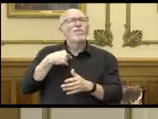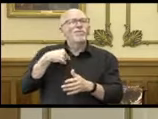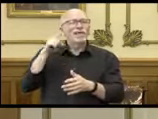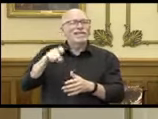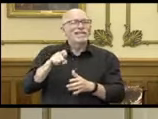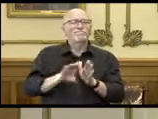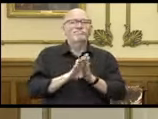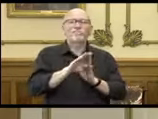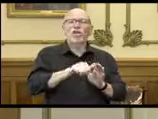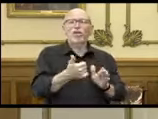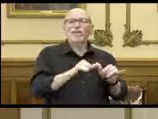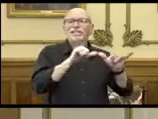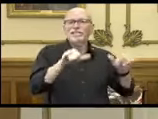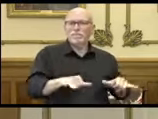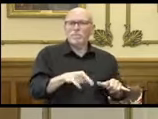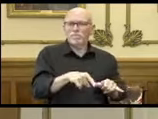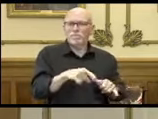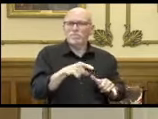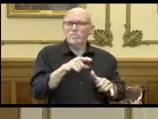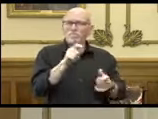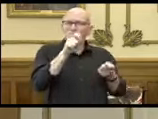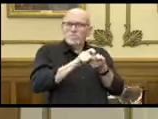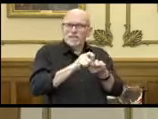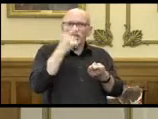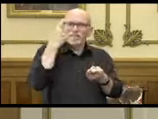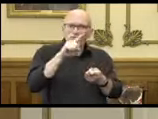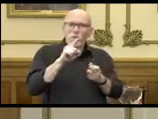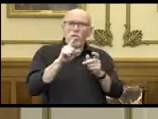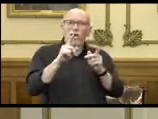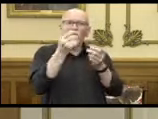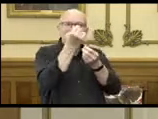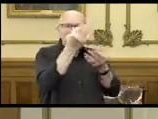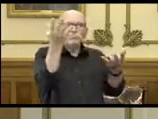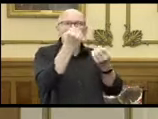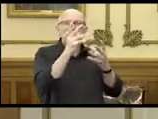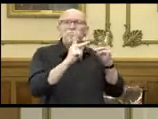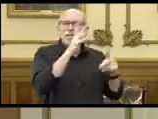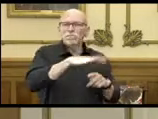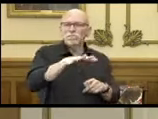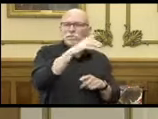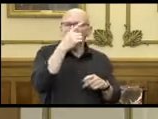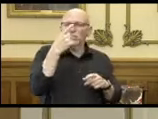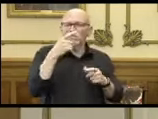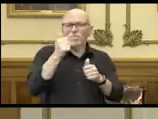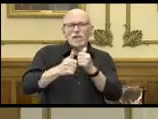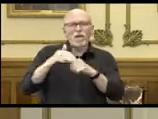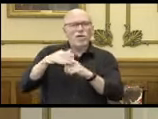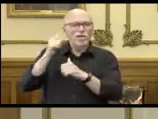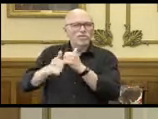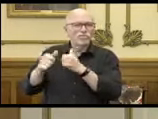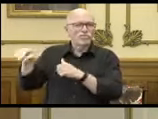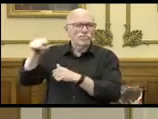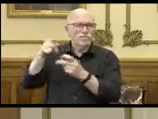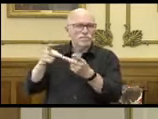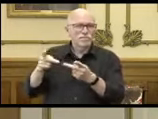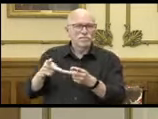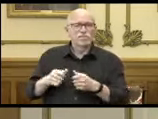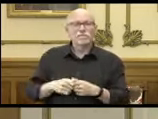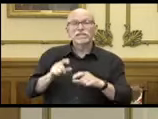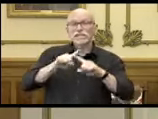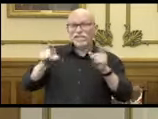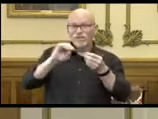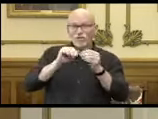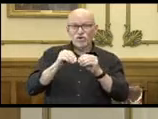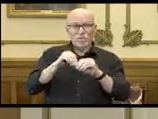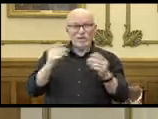a new system built specifically for public reporting of facility level information. The different numbers in